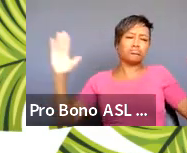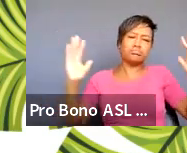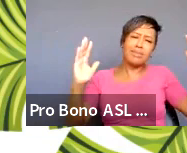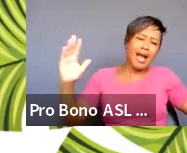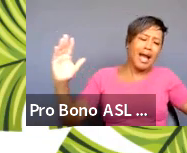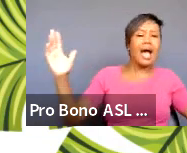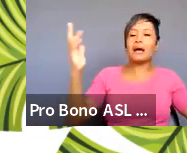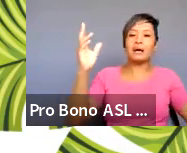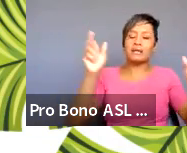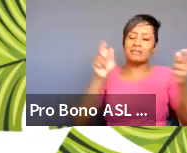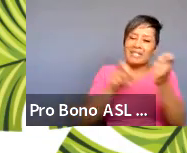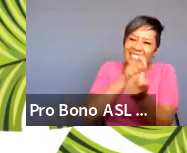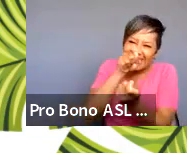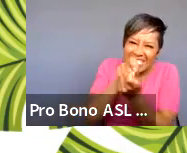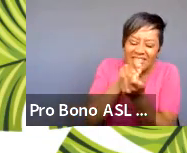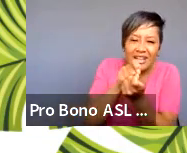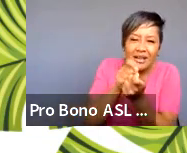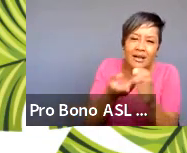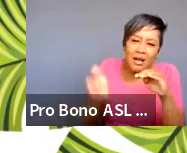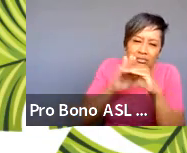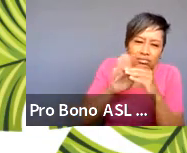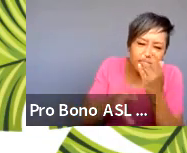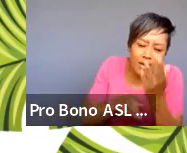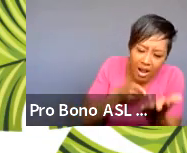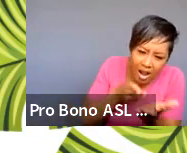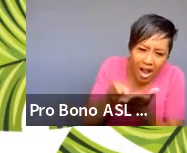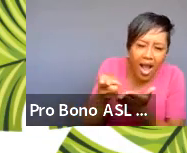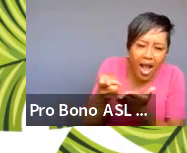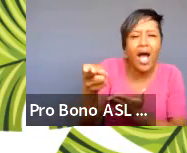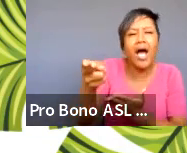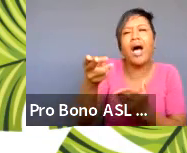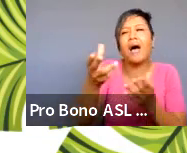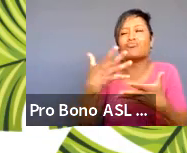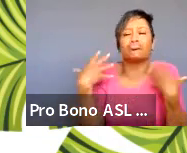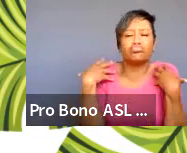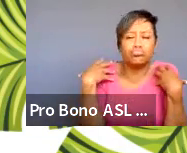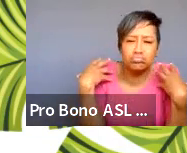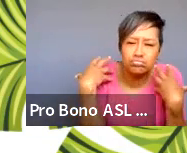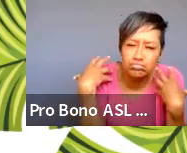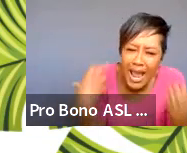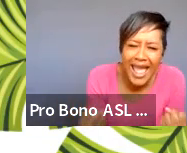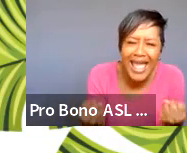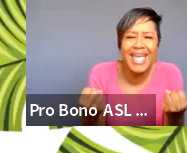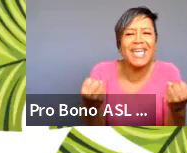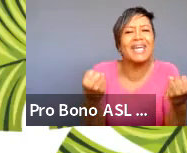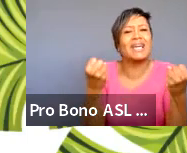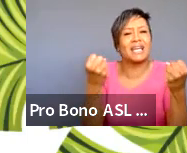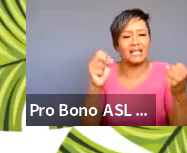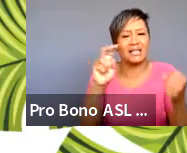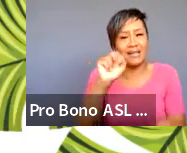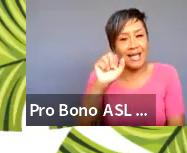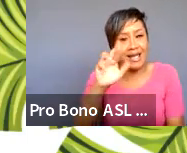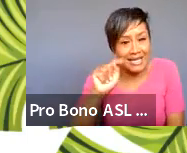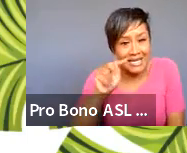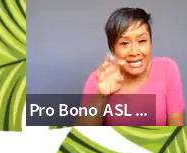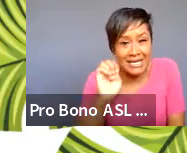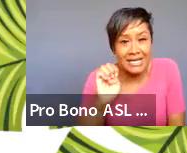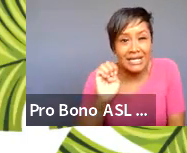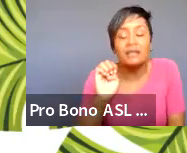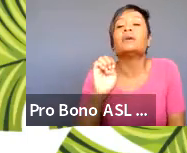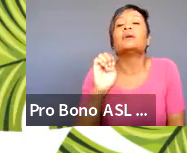specific and the more honest and the more brave you are with the with us with the narrative the more